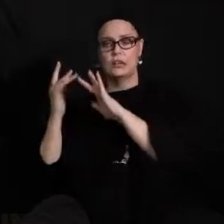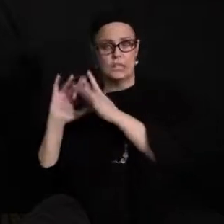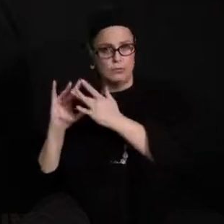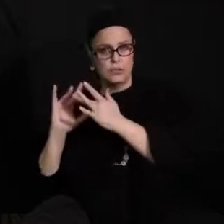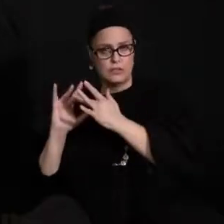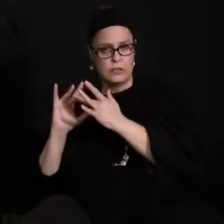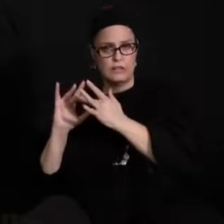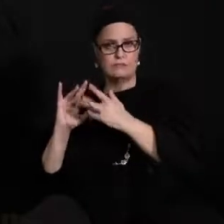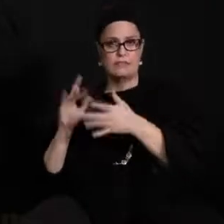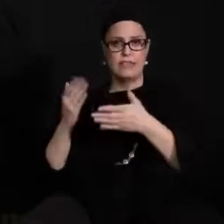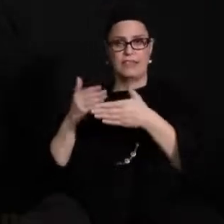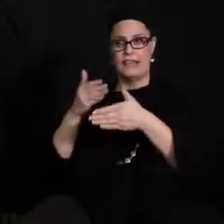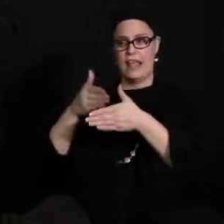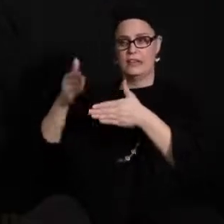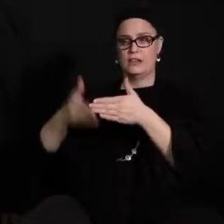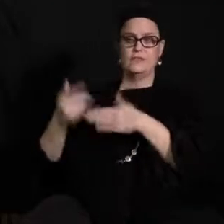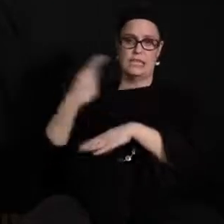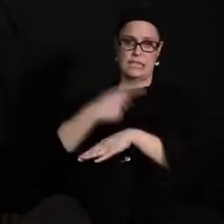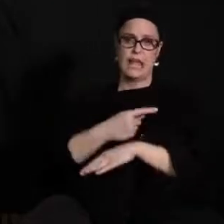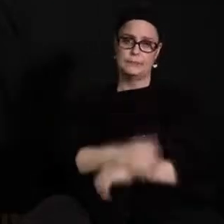at uh towards the end of the day